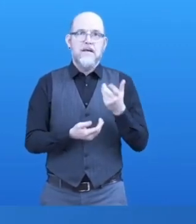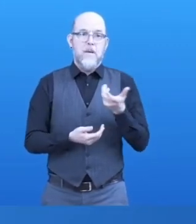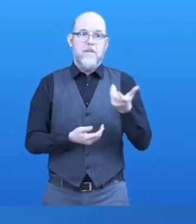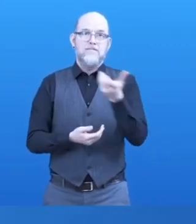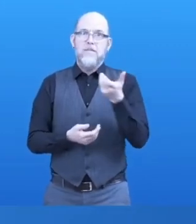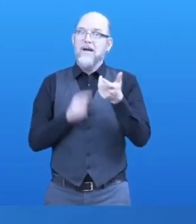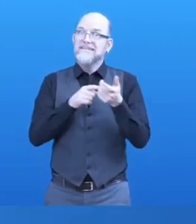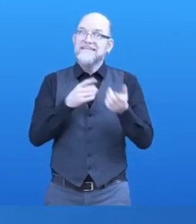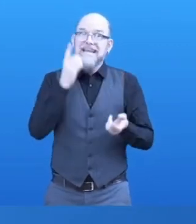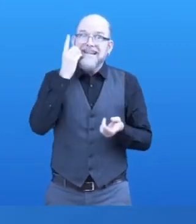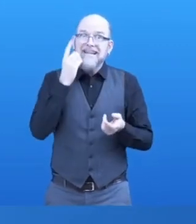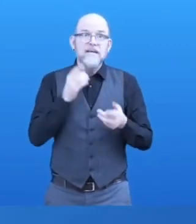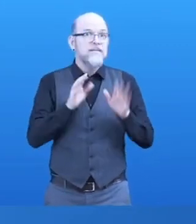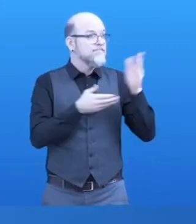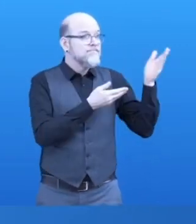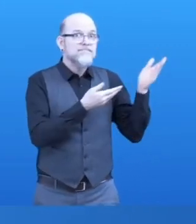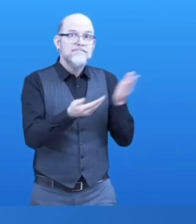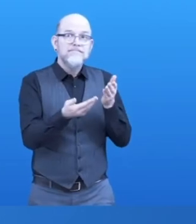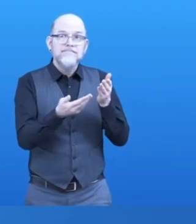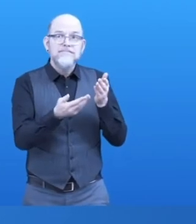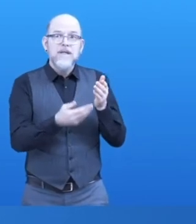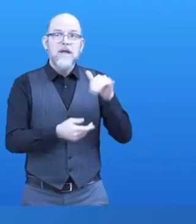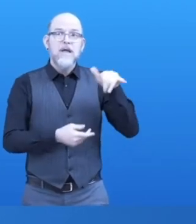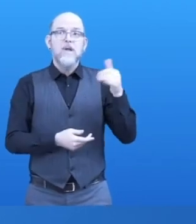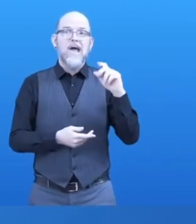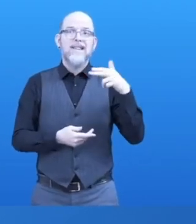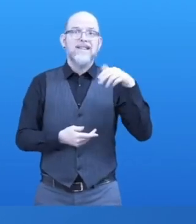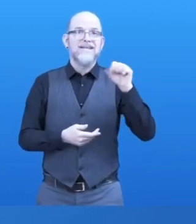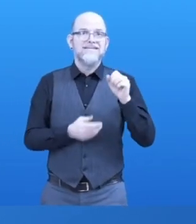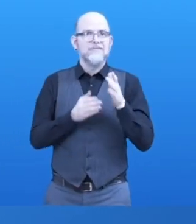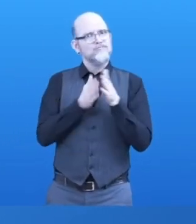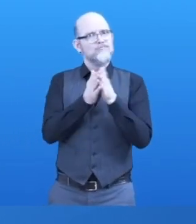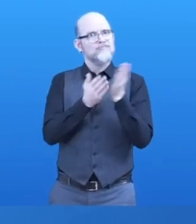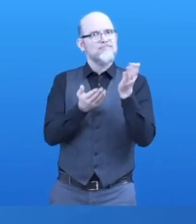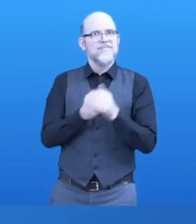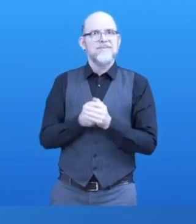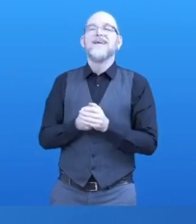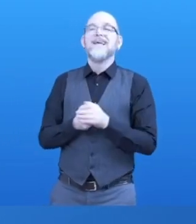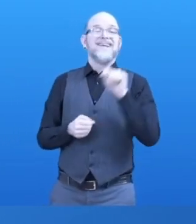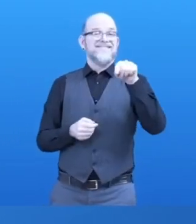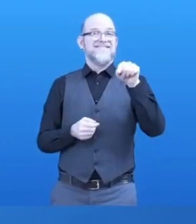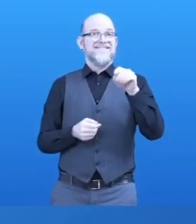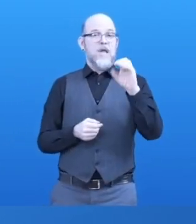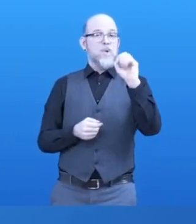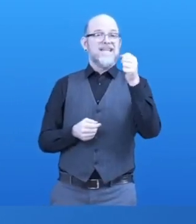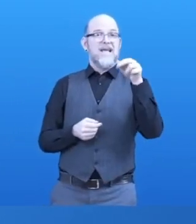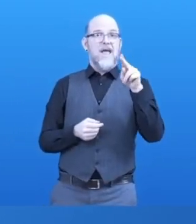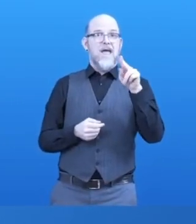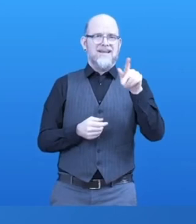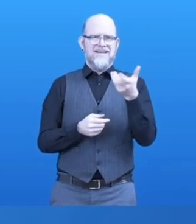Oskar, a mobile Braille keyboard for smartphones. My name is Johannes Streke-Betz.